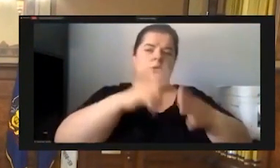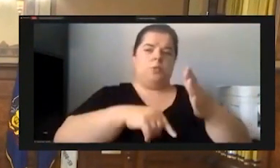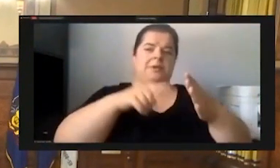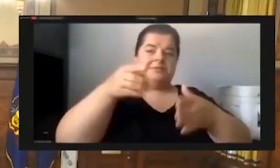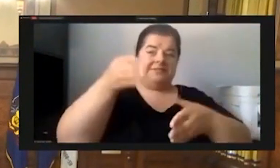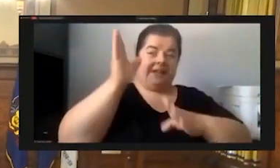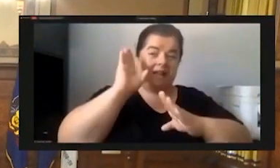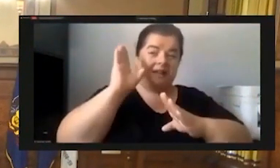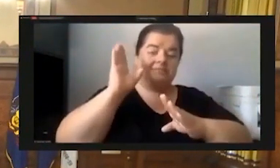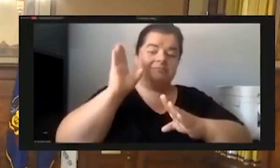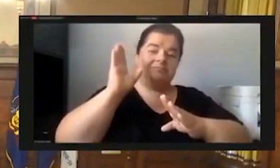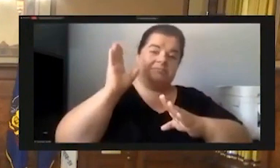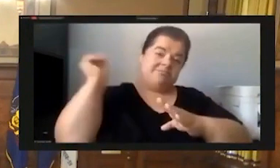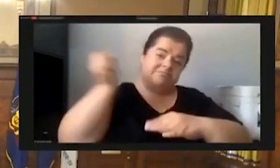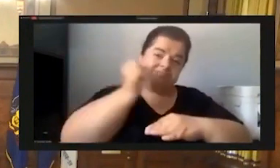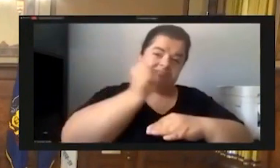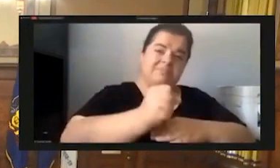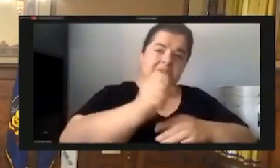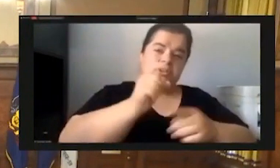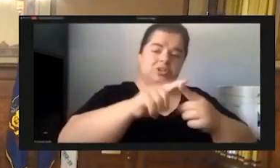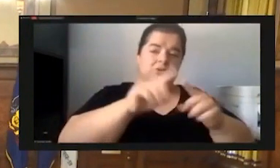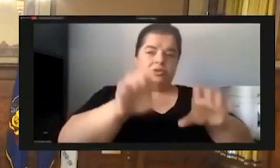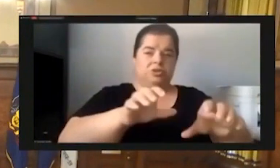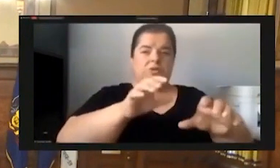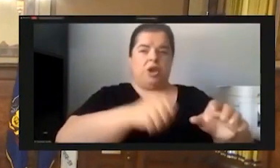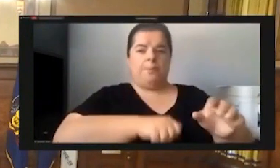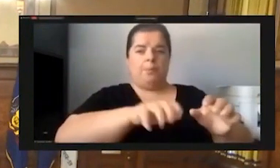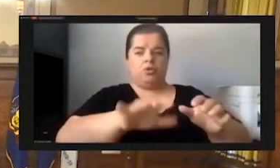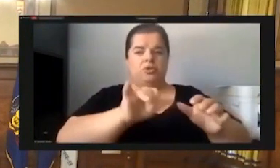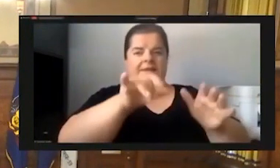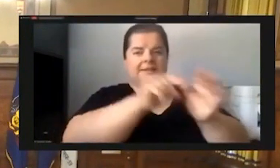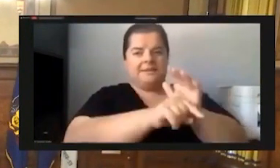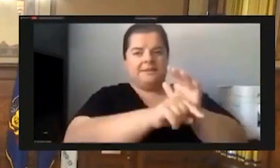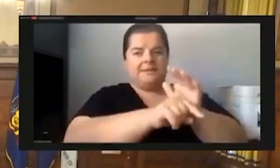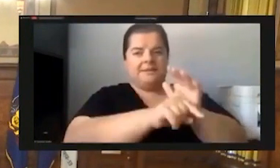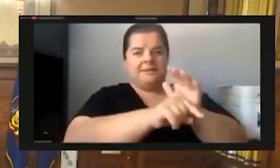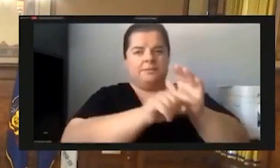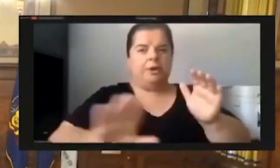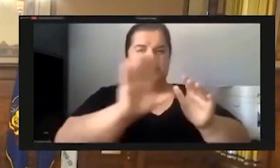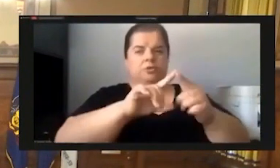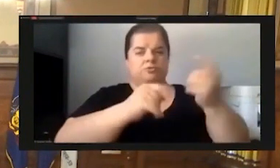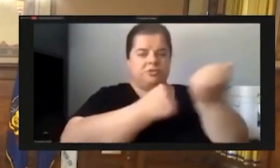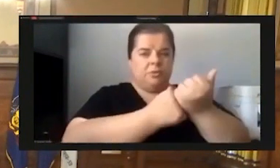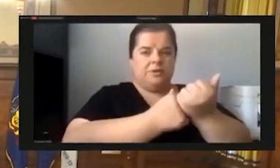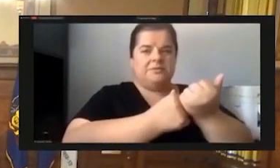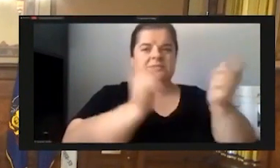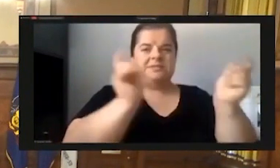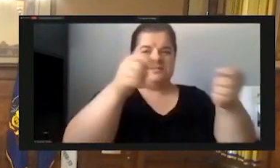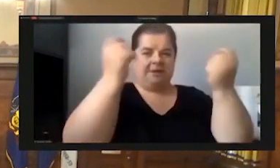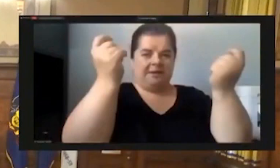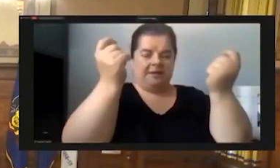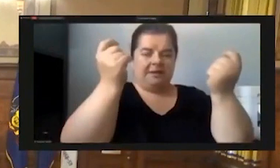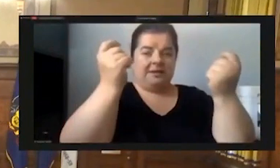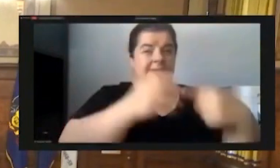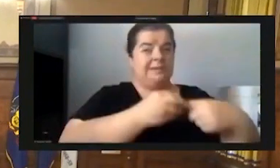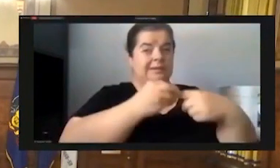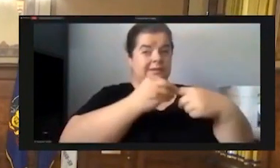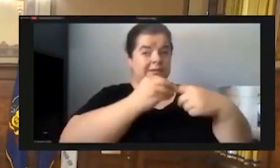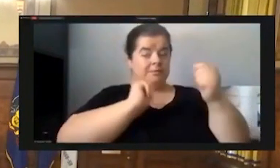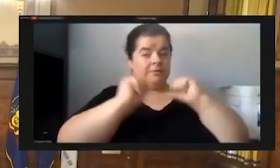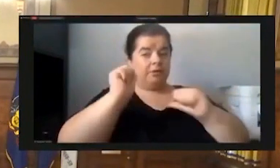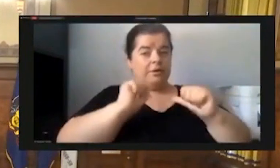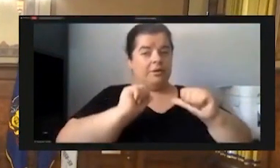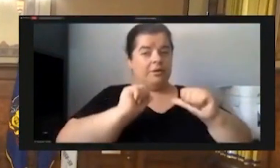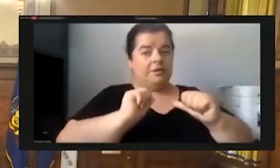in place to do. Of worship and murder. And those who enable it, celebrate it, and especially perform it are